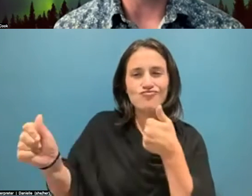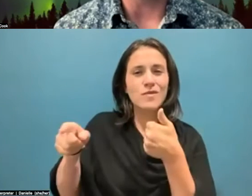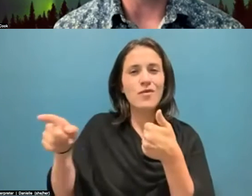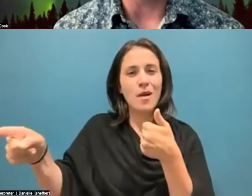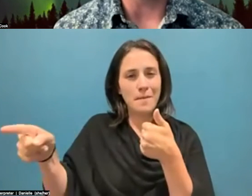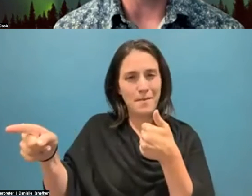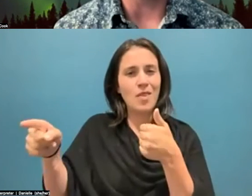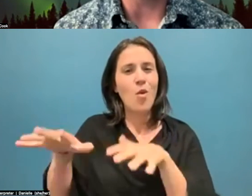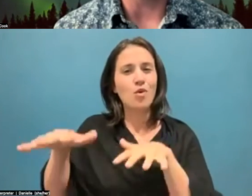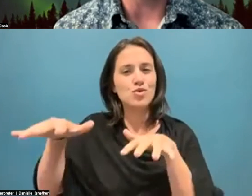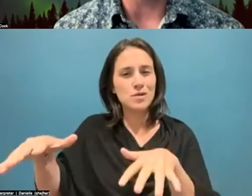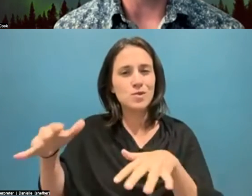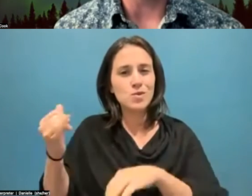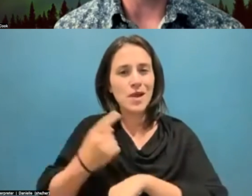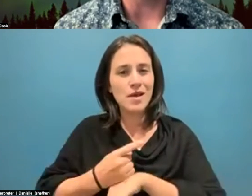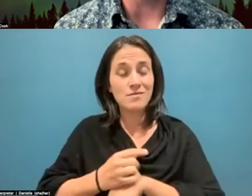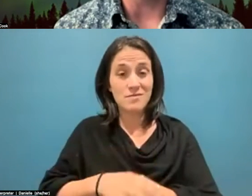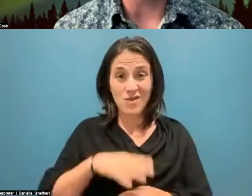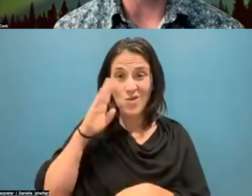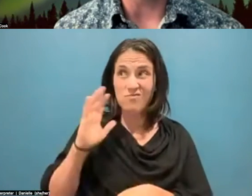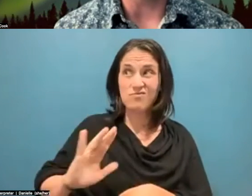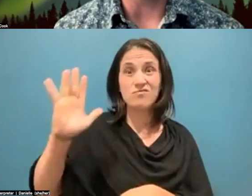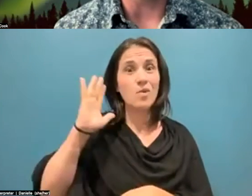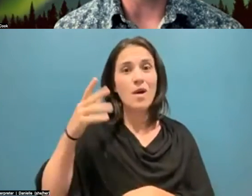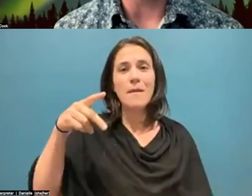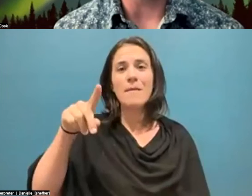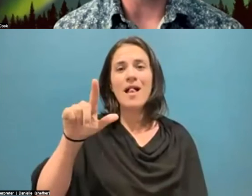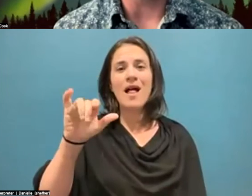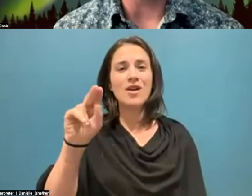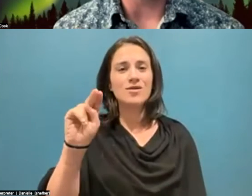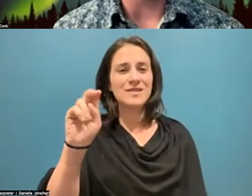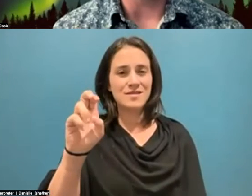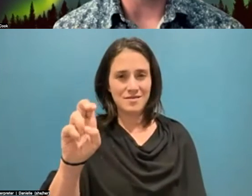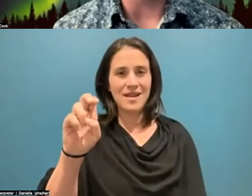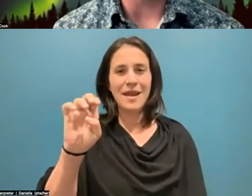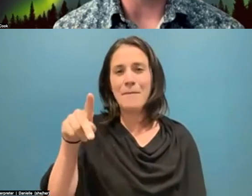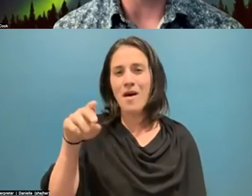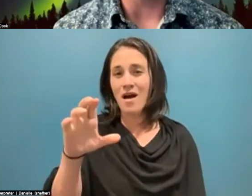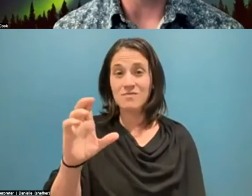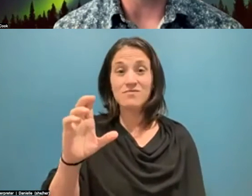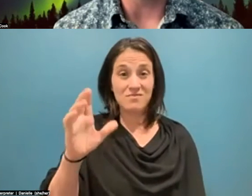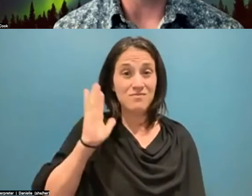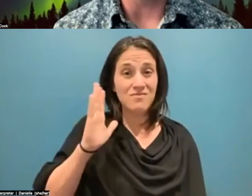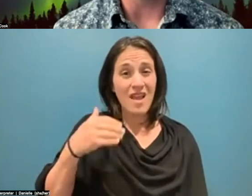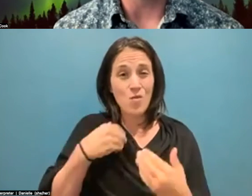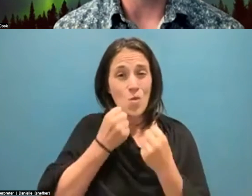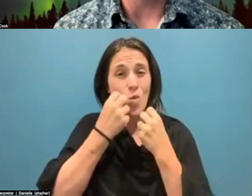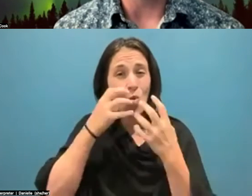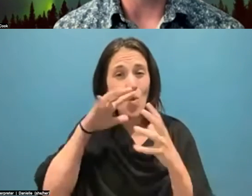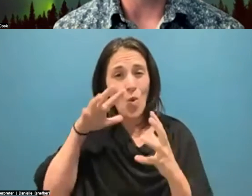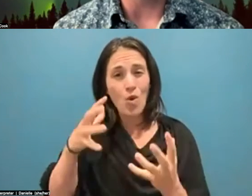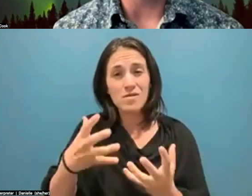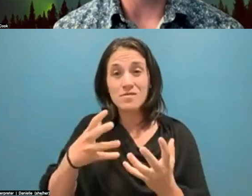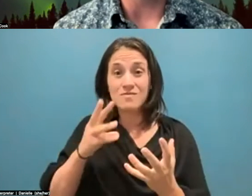This was the Pliocene Epoch, a warmer world where sea levels were much higher, so the ocean, old and deep,